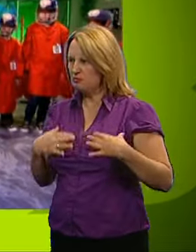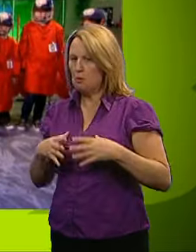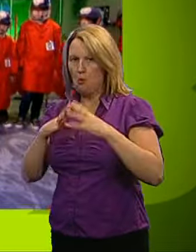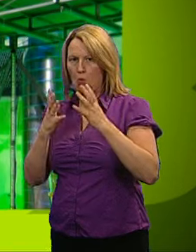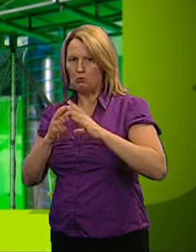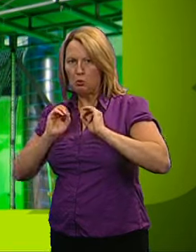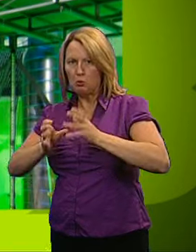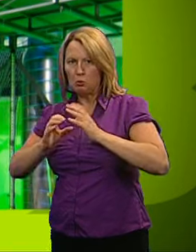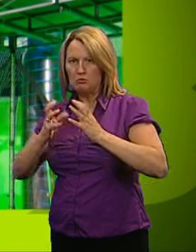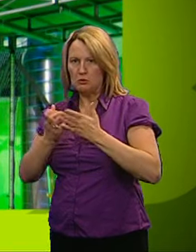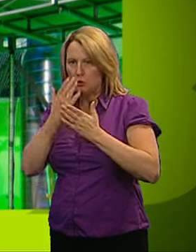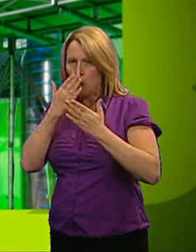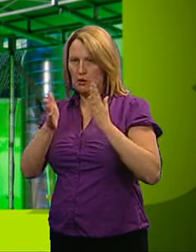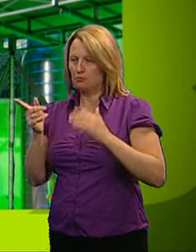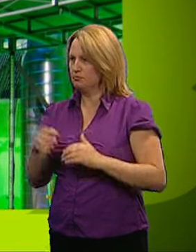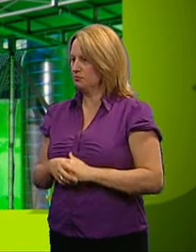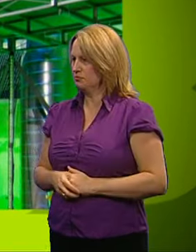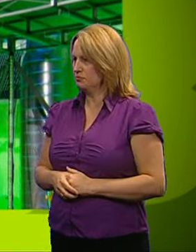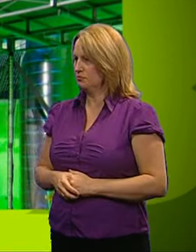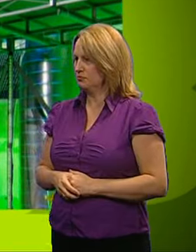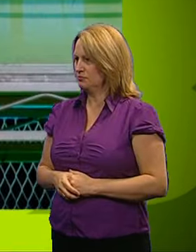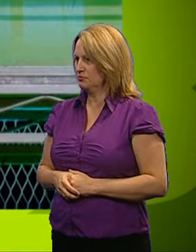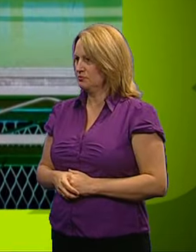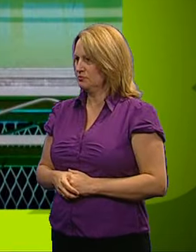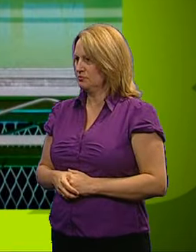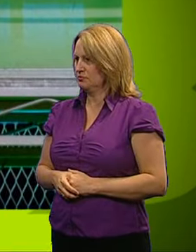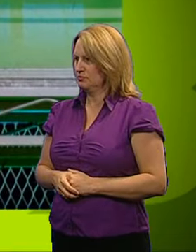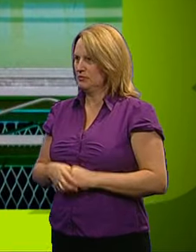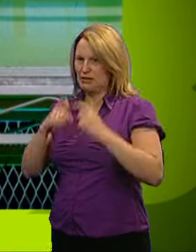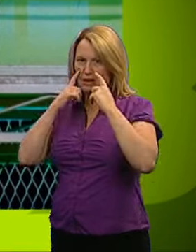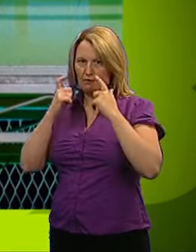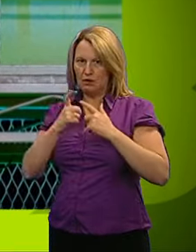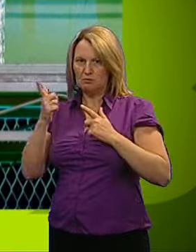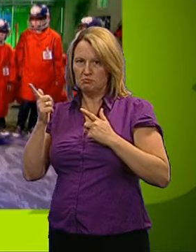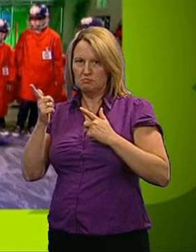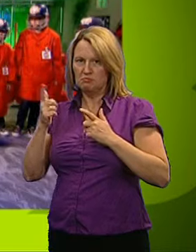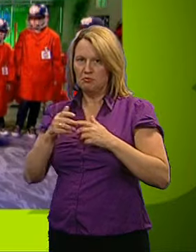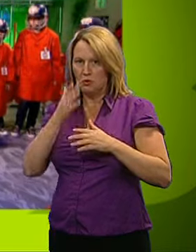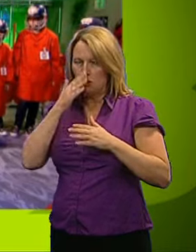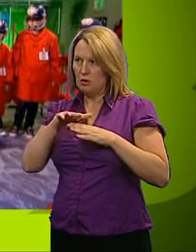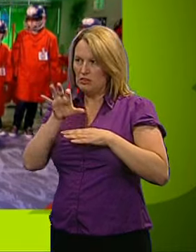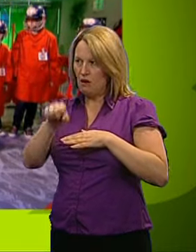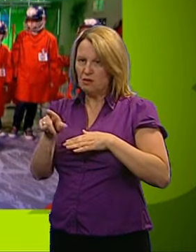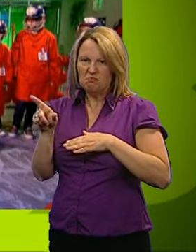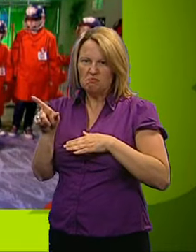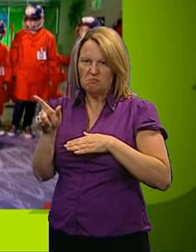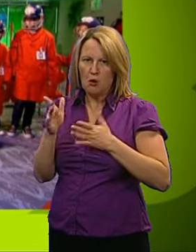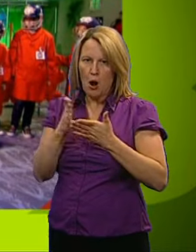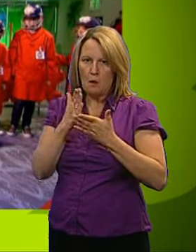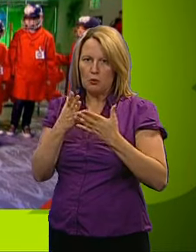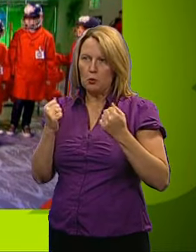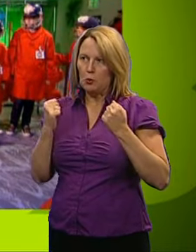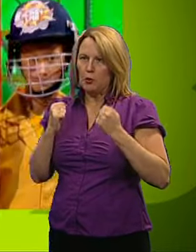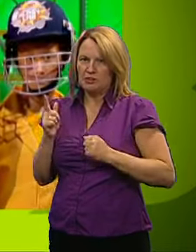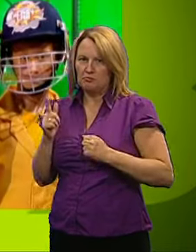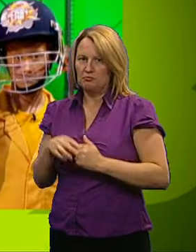stuck to your lab rat as you can. Think carefully about trajectory, the path it's taking, and power, how much energy you're giving